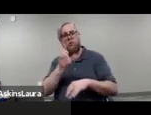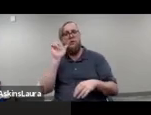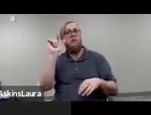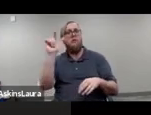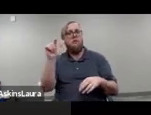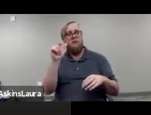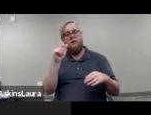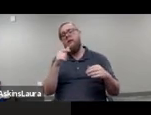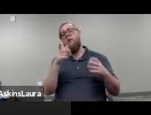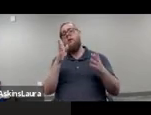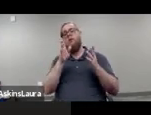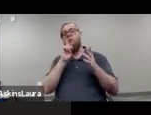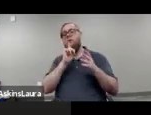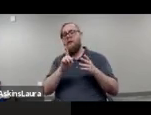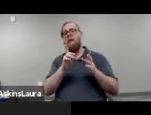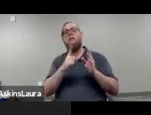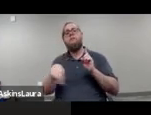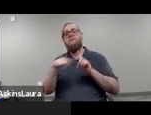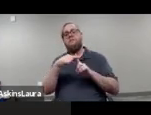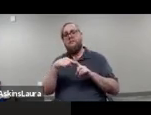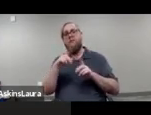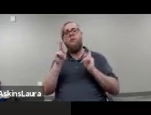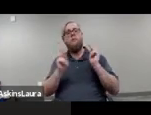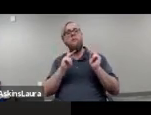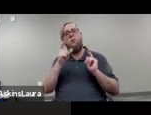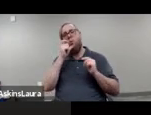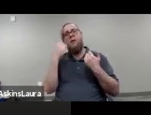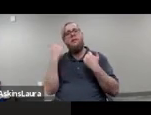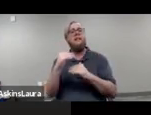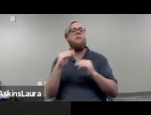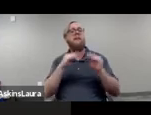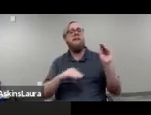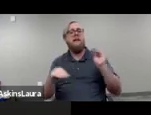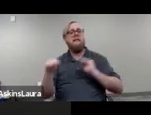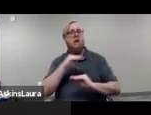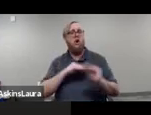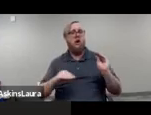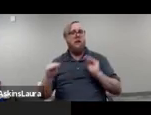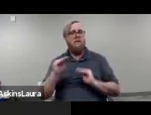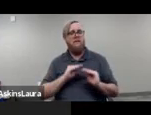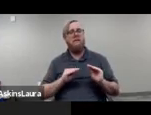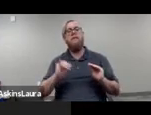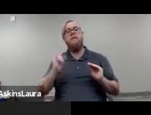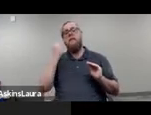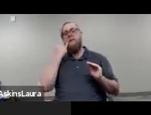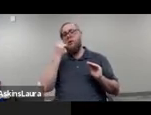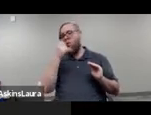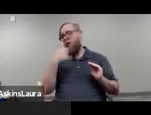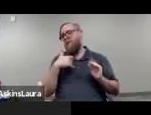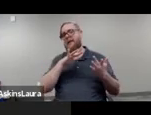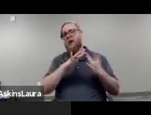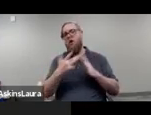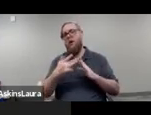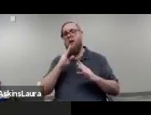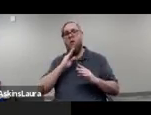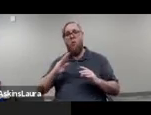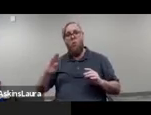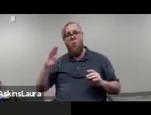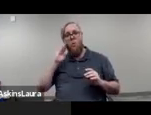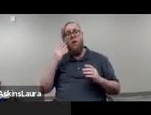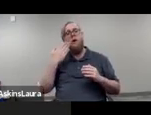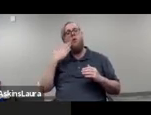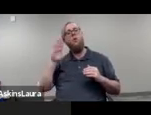significant difference for those that have limited dexterity. So even if somebody doesn't have internet in their home, I know that